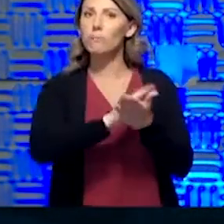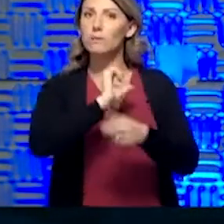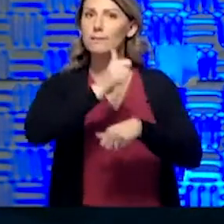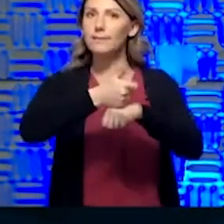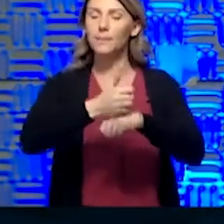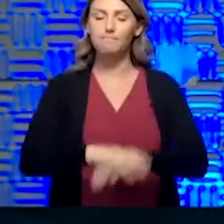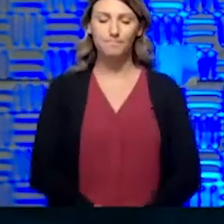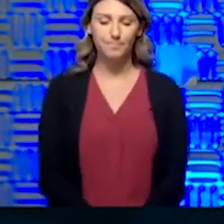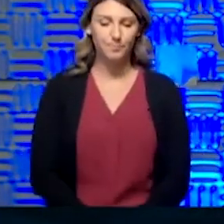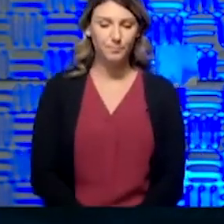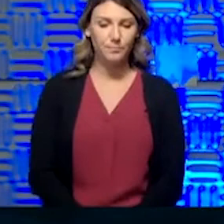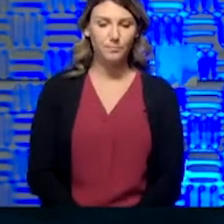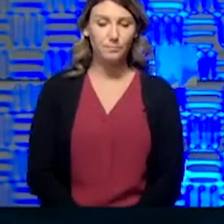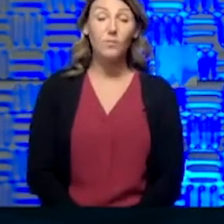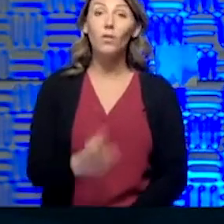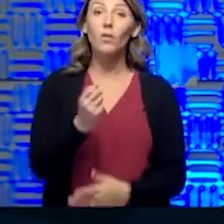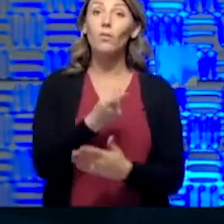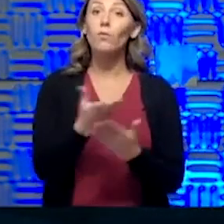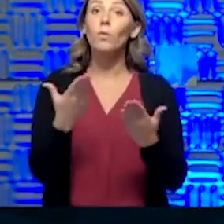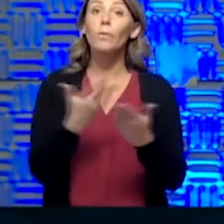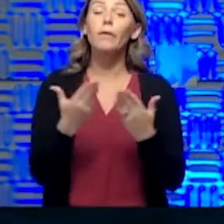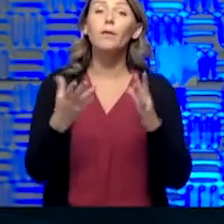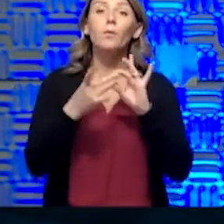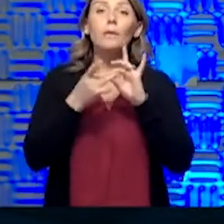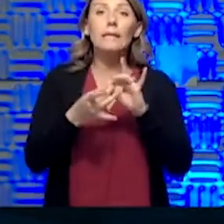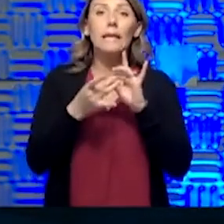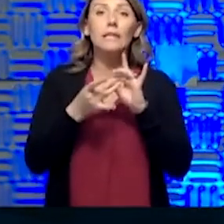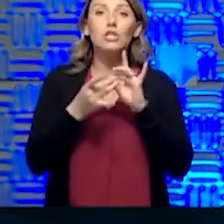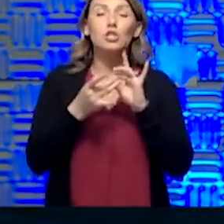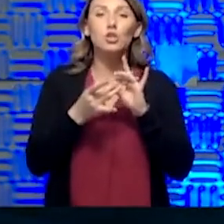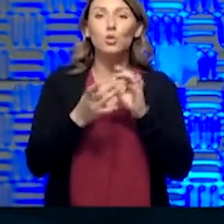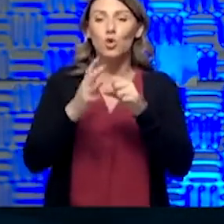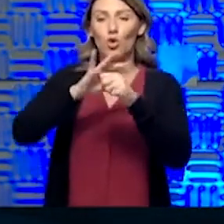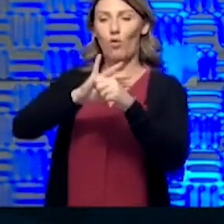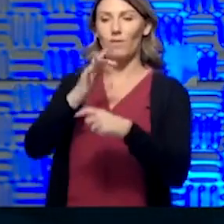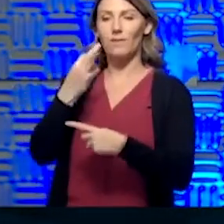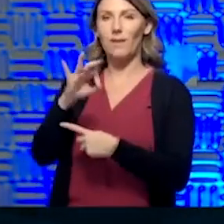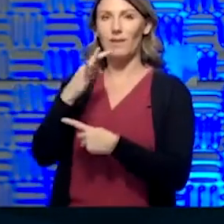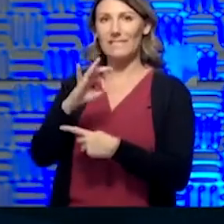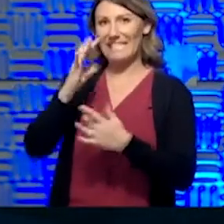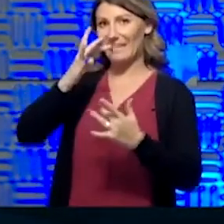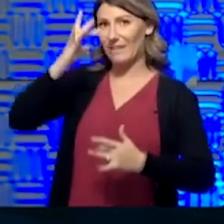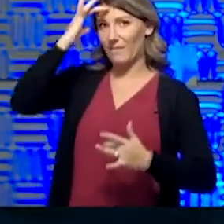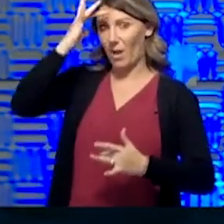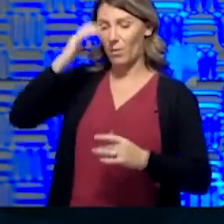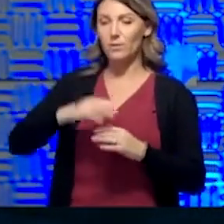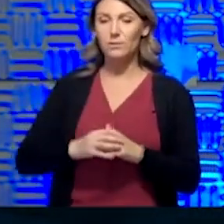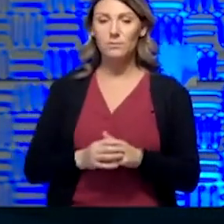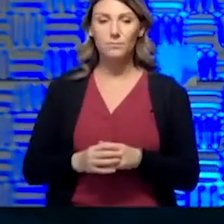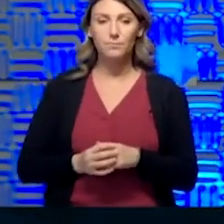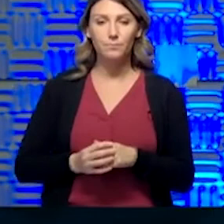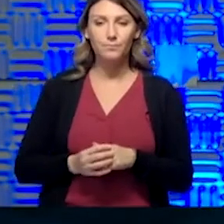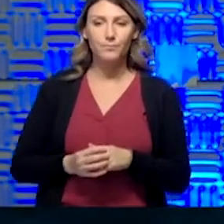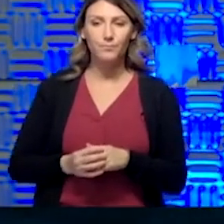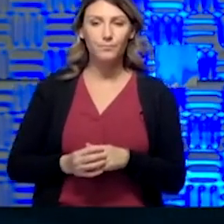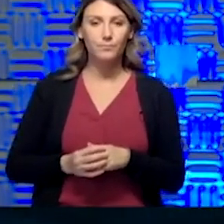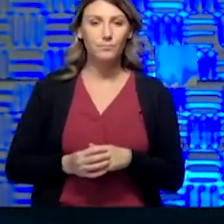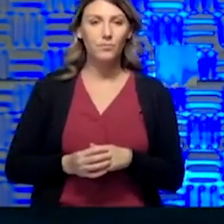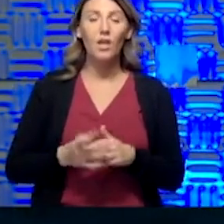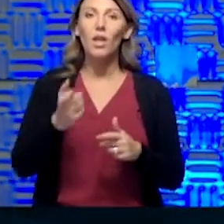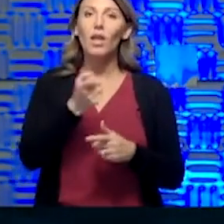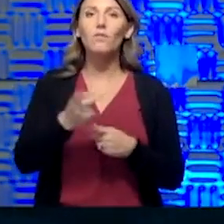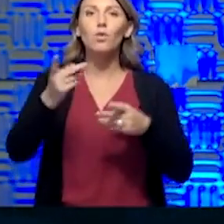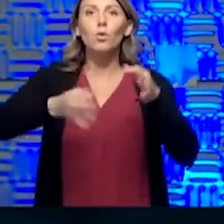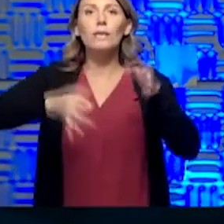Well, a couple of things. Related to COVID virus, the COVID-19 virus, a couple of hearings will occur this